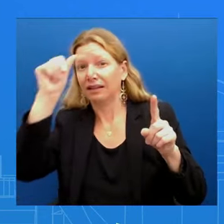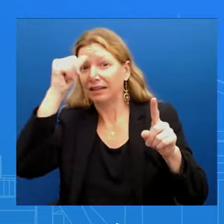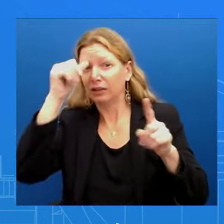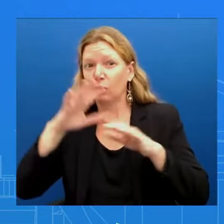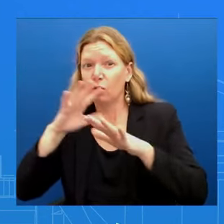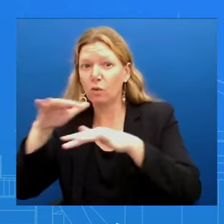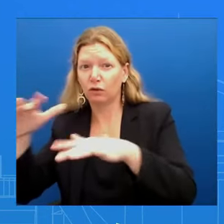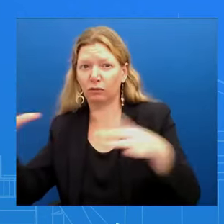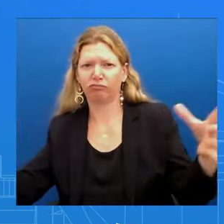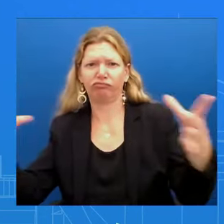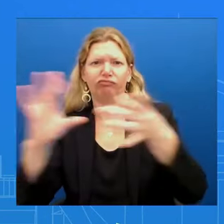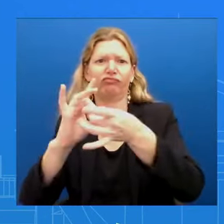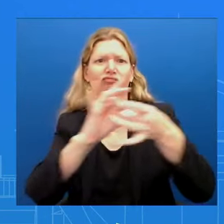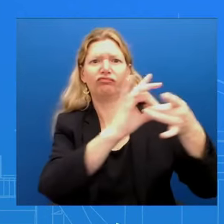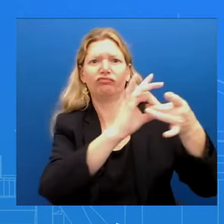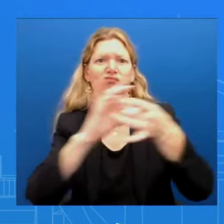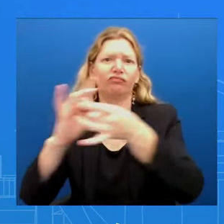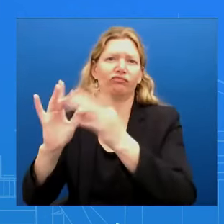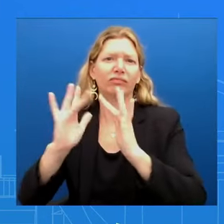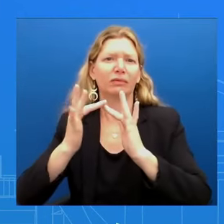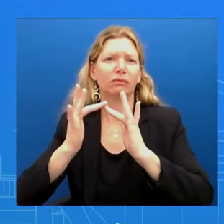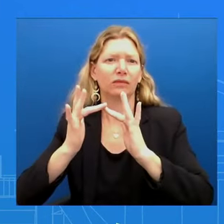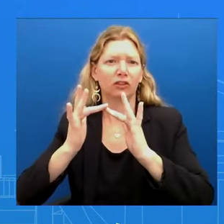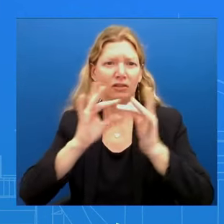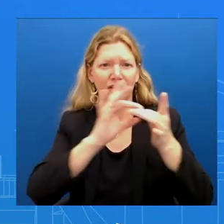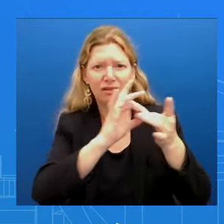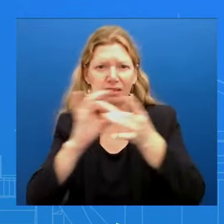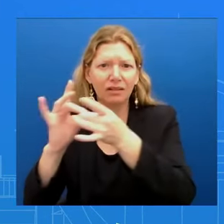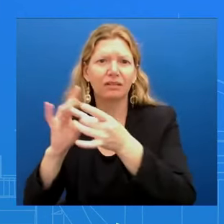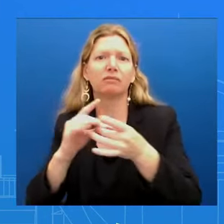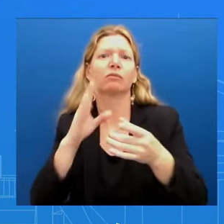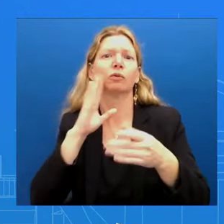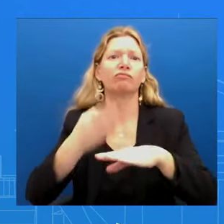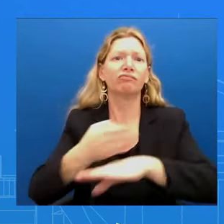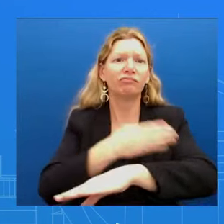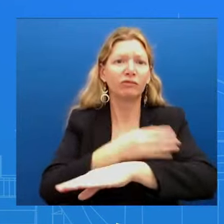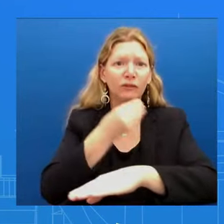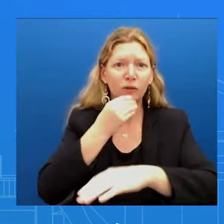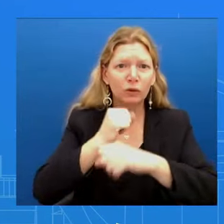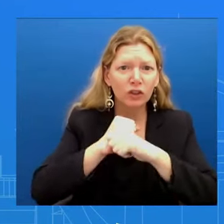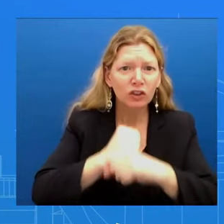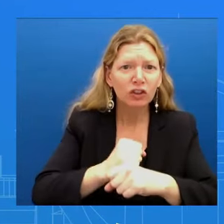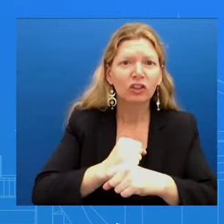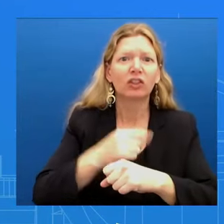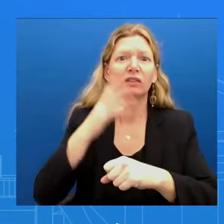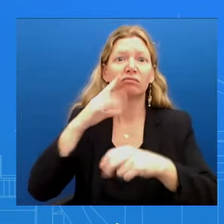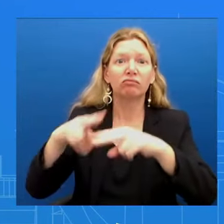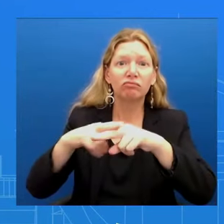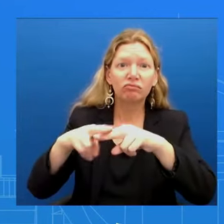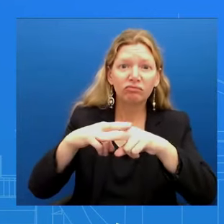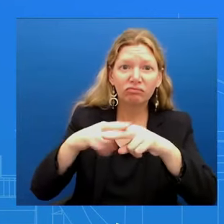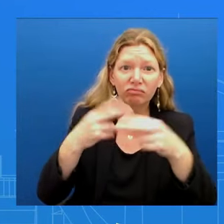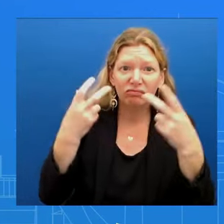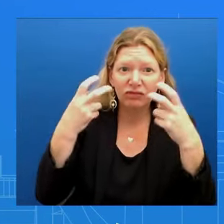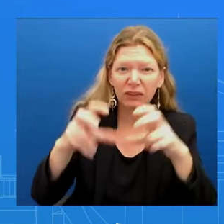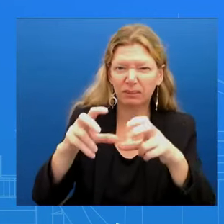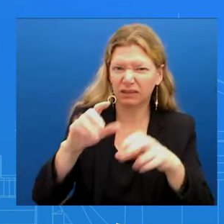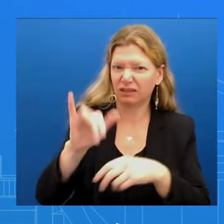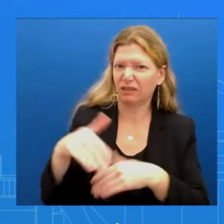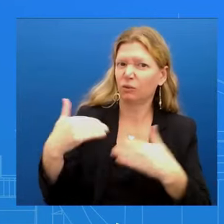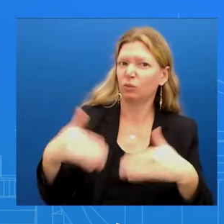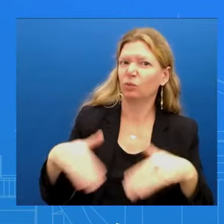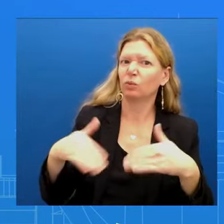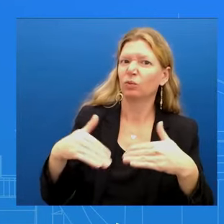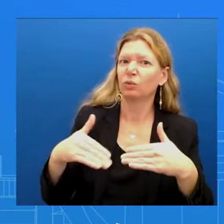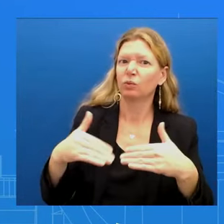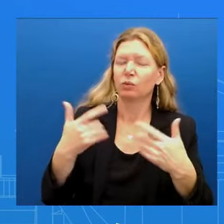history so very exciting we're we're very very pleased to be able to move this forward this this development project and it's